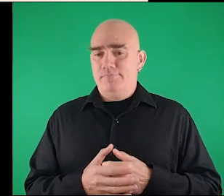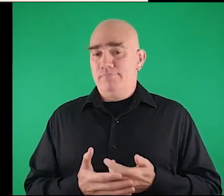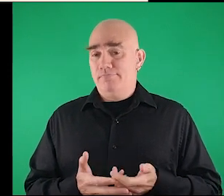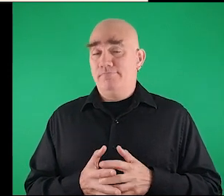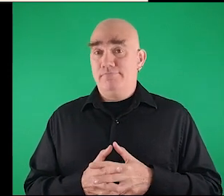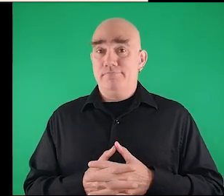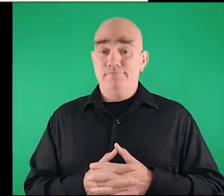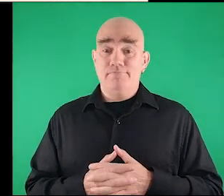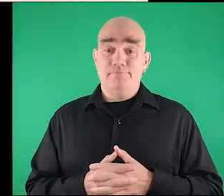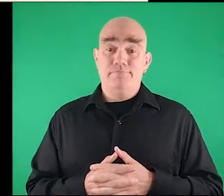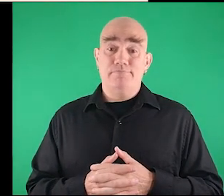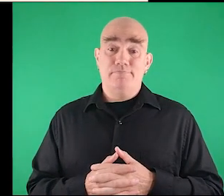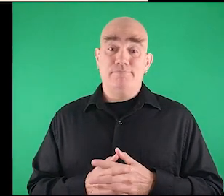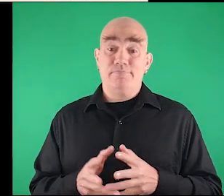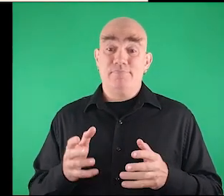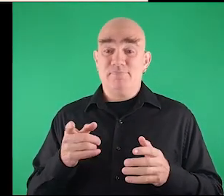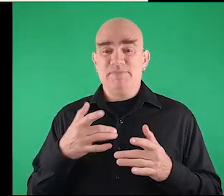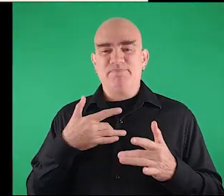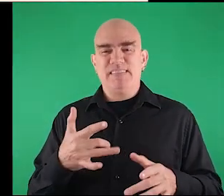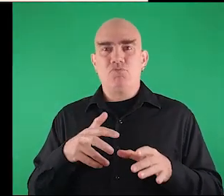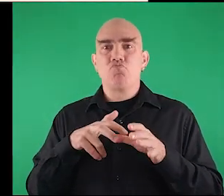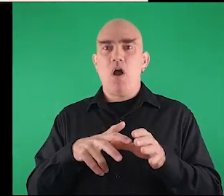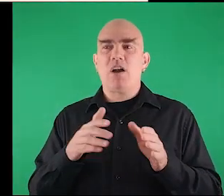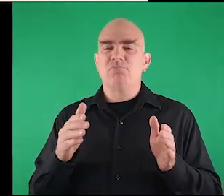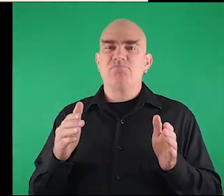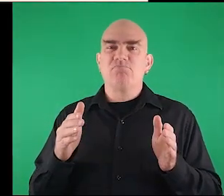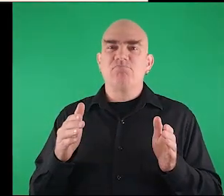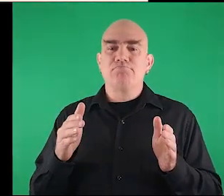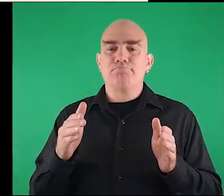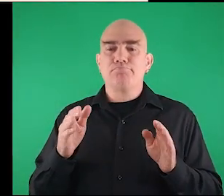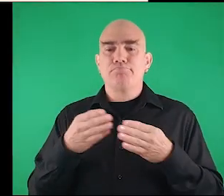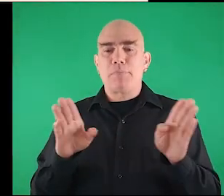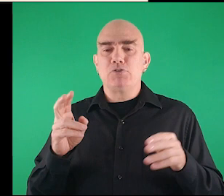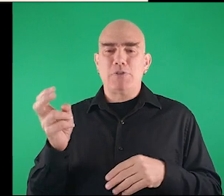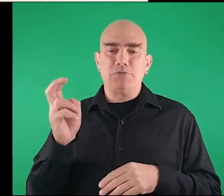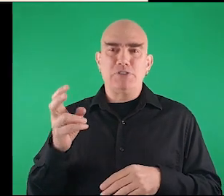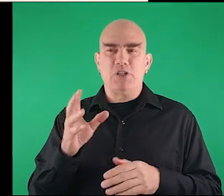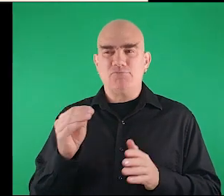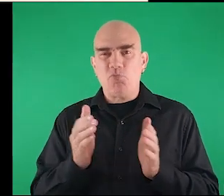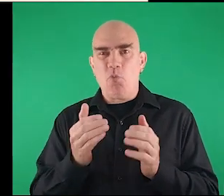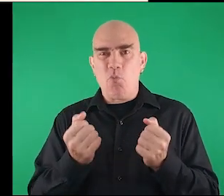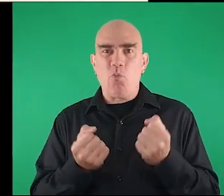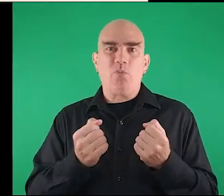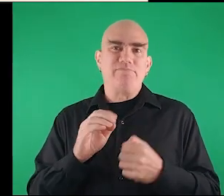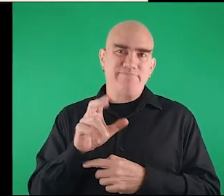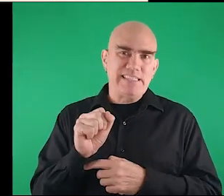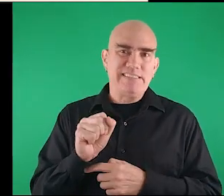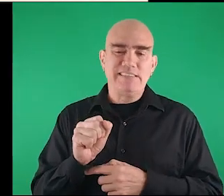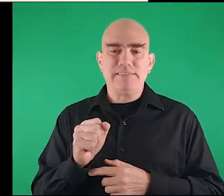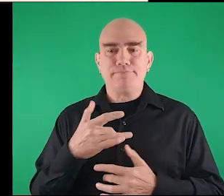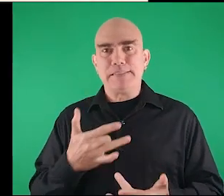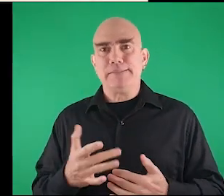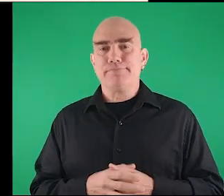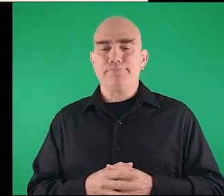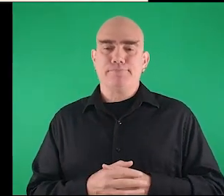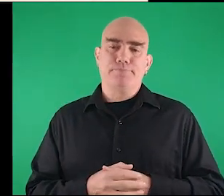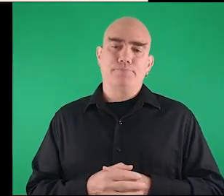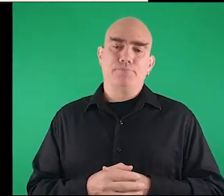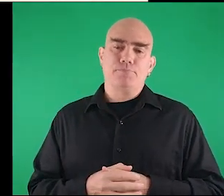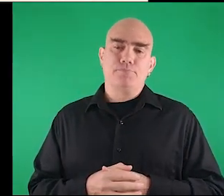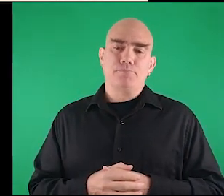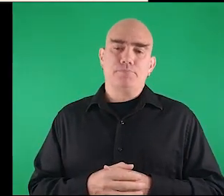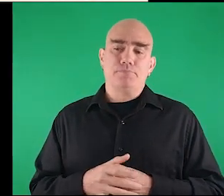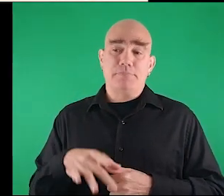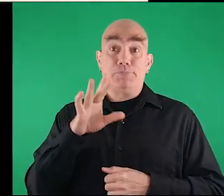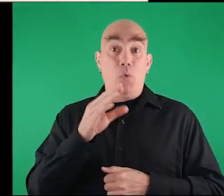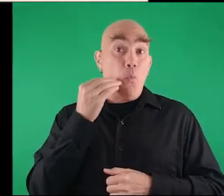issues um they get rise in public transportation and smaller cars and buses um